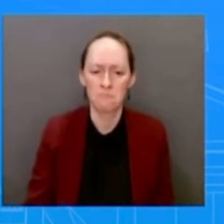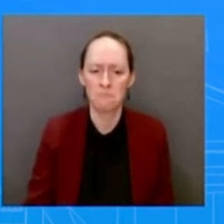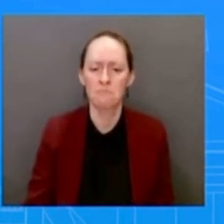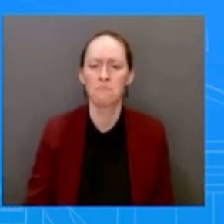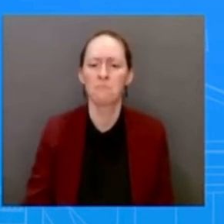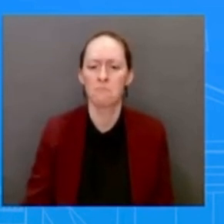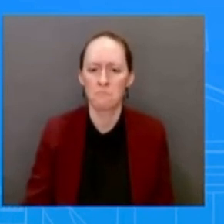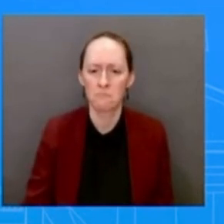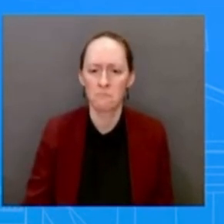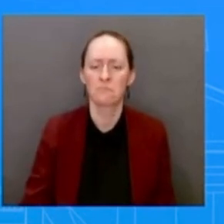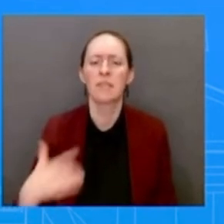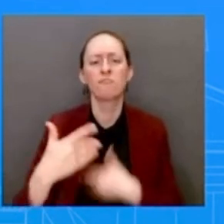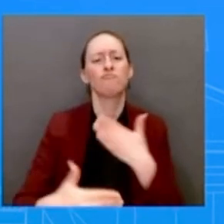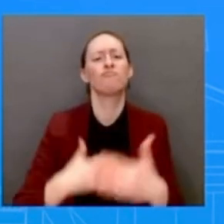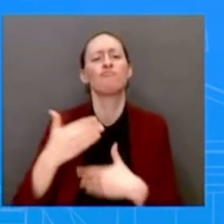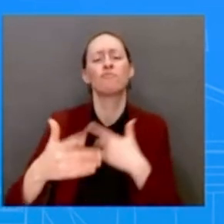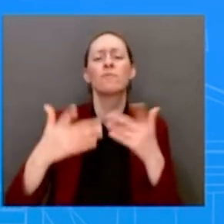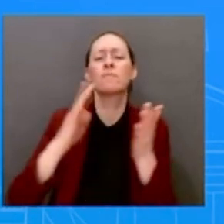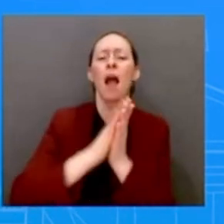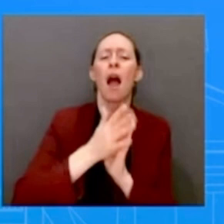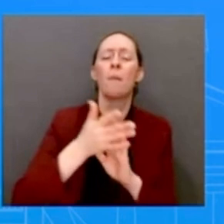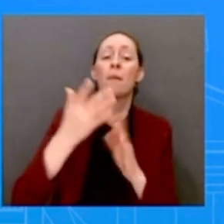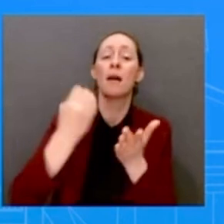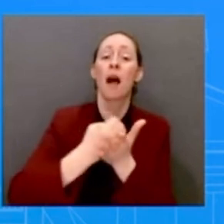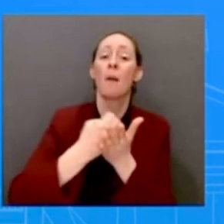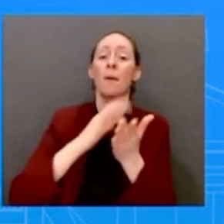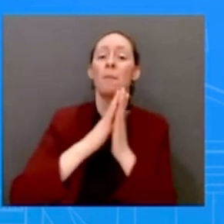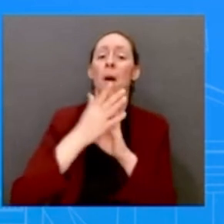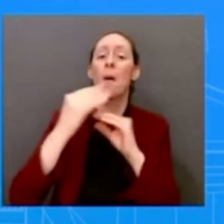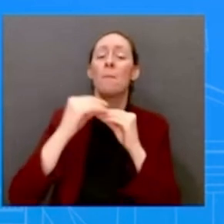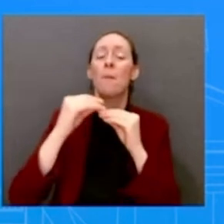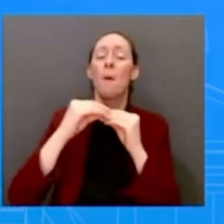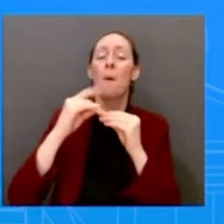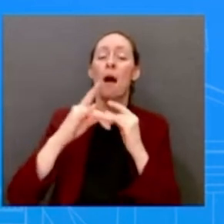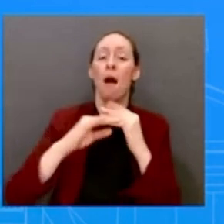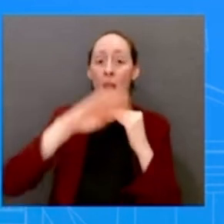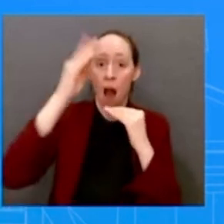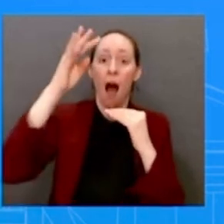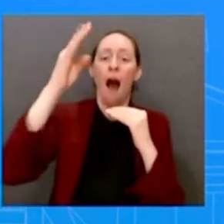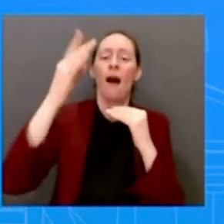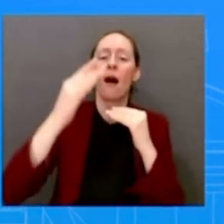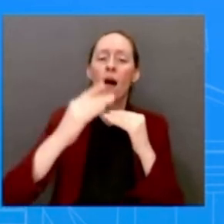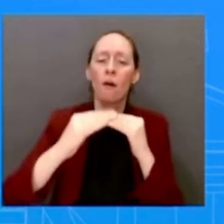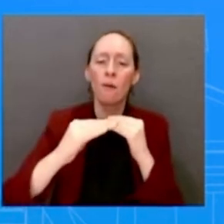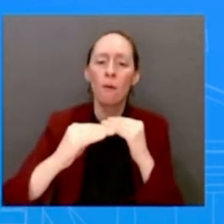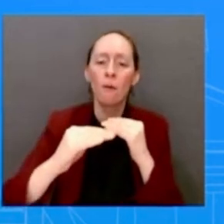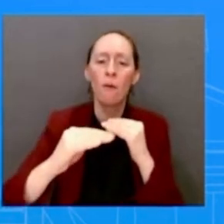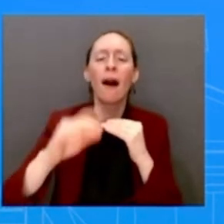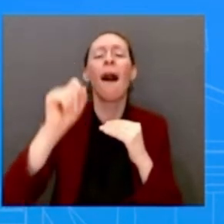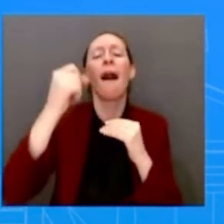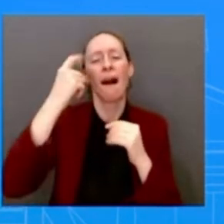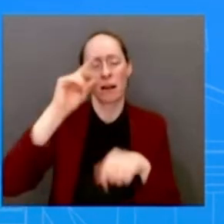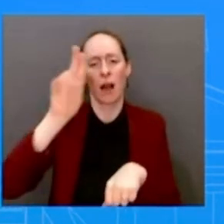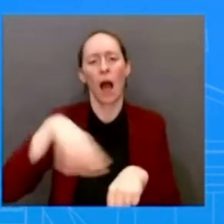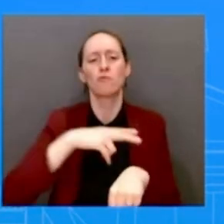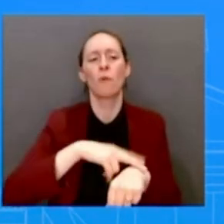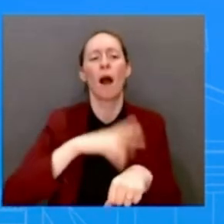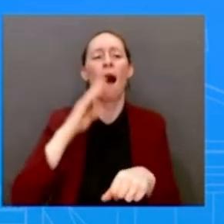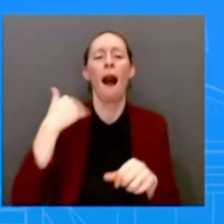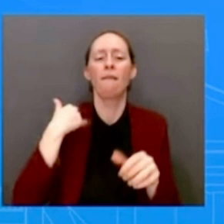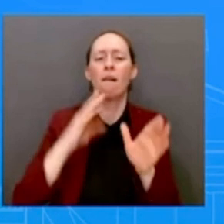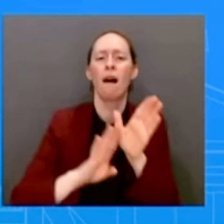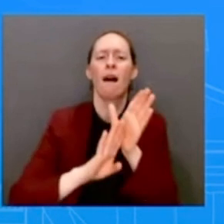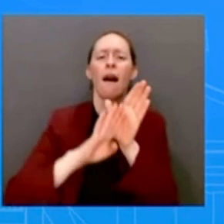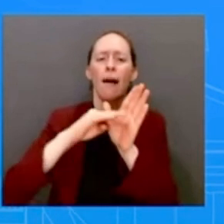Brian Deese's last briefing, he actually laid that out for all of you. Look, the way that we see it and the reason why we feel very confident in this is that the